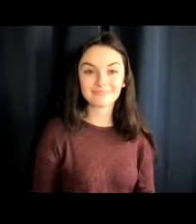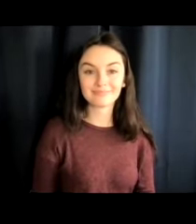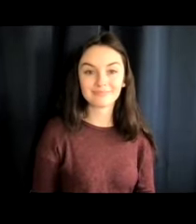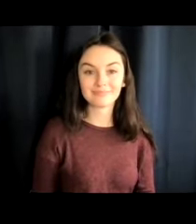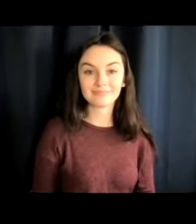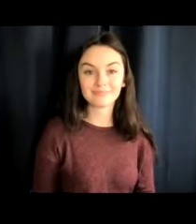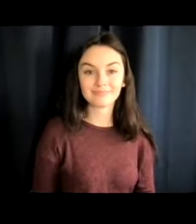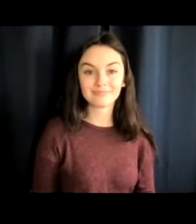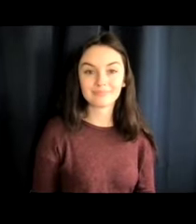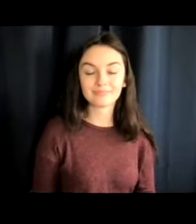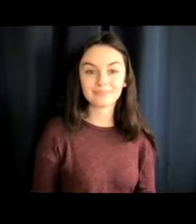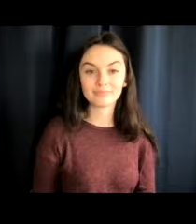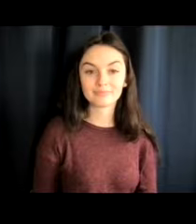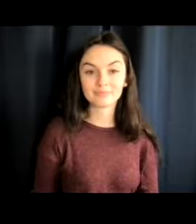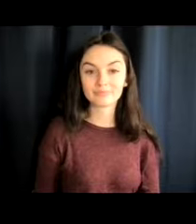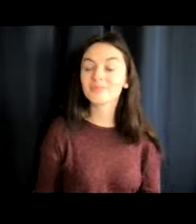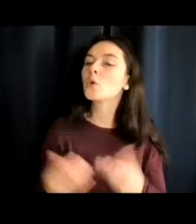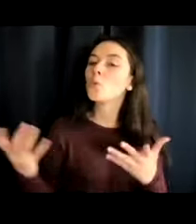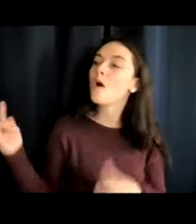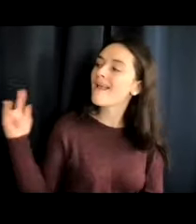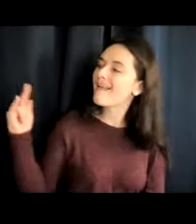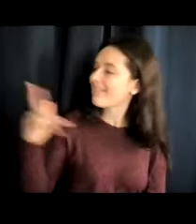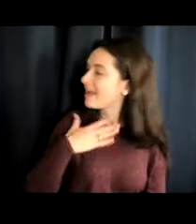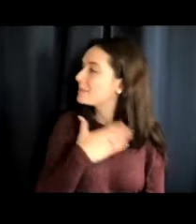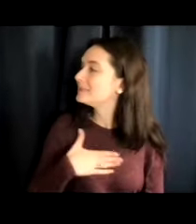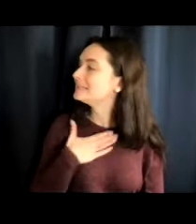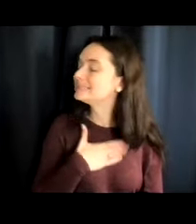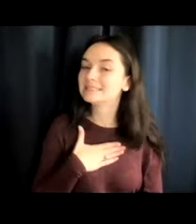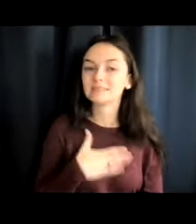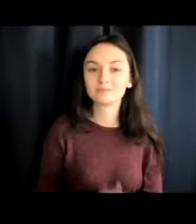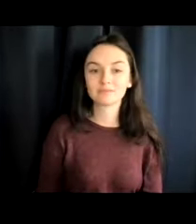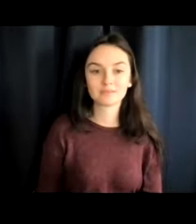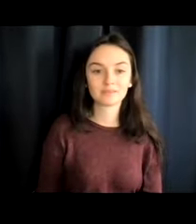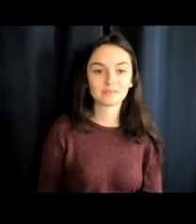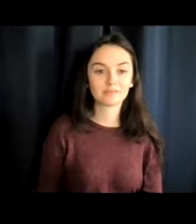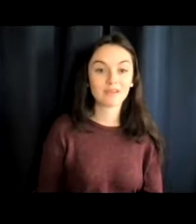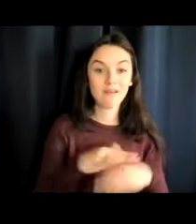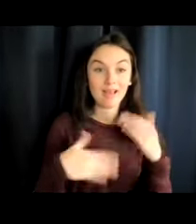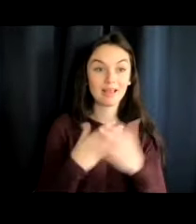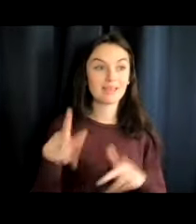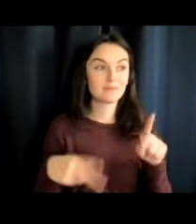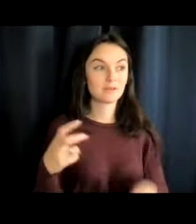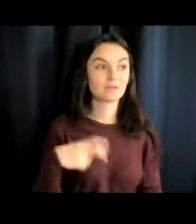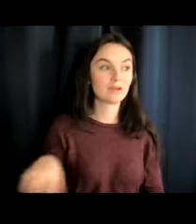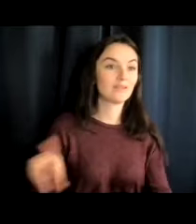What are your line, please? All these people taking all different kinds of travel to the airports.